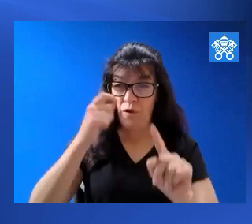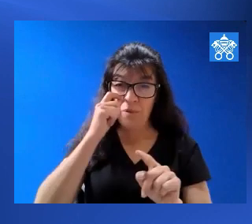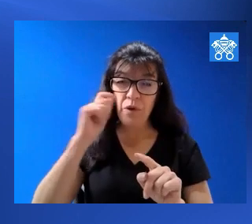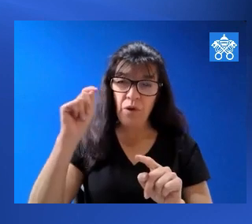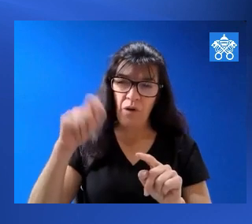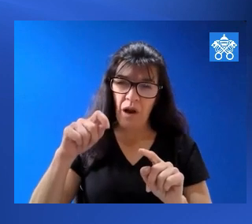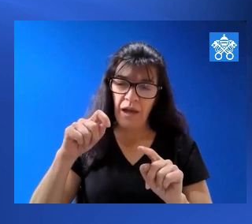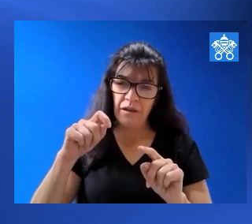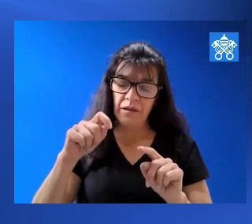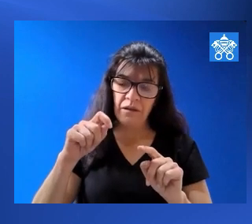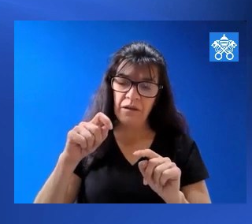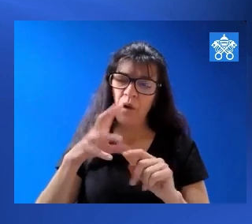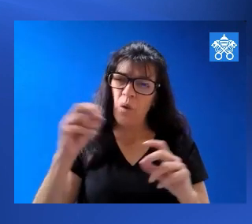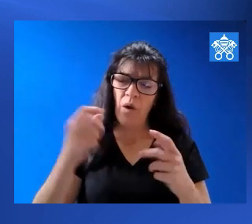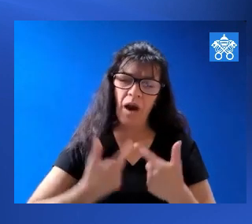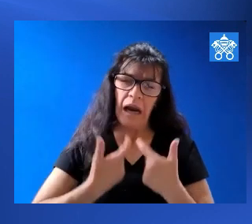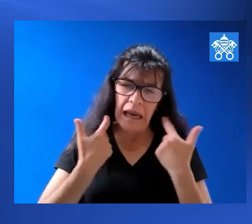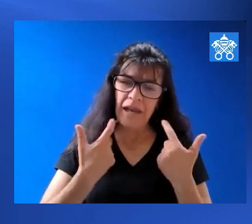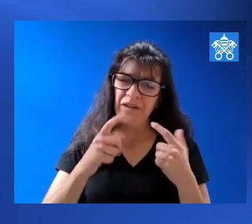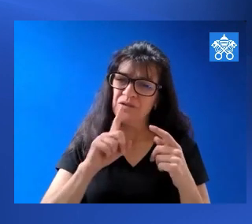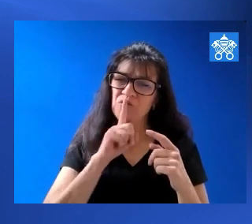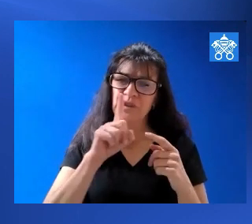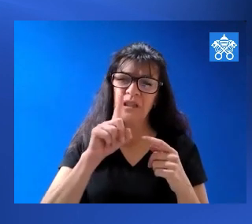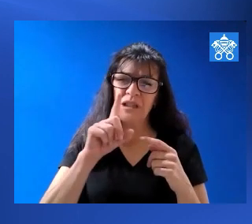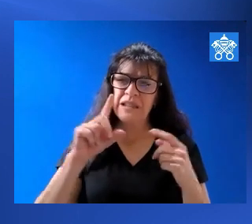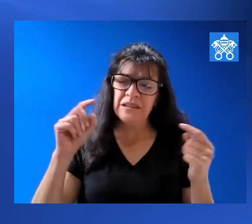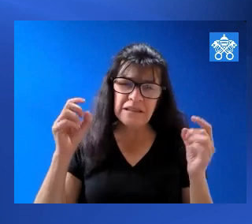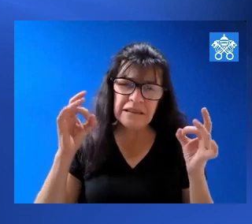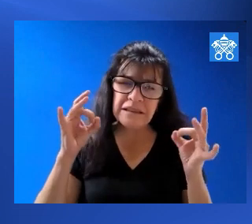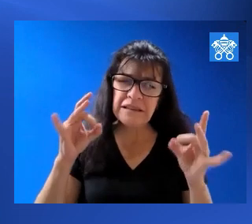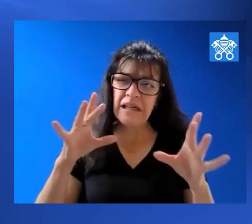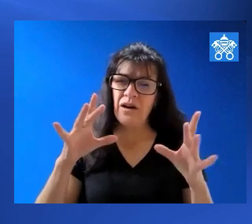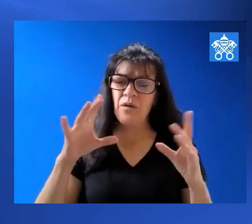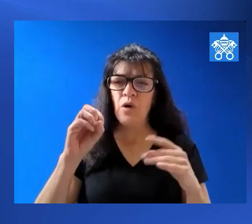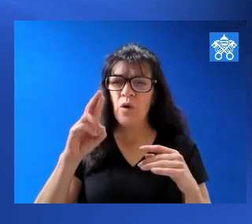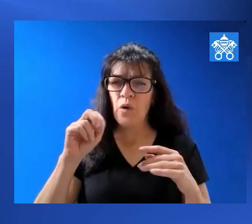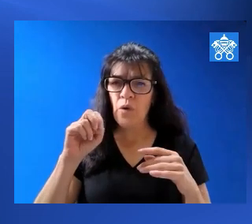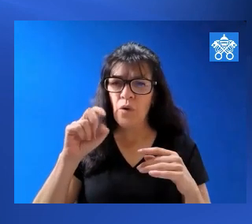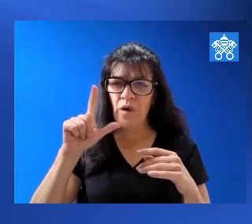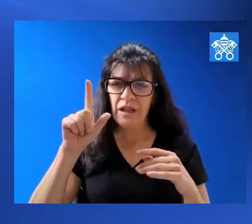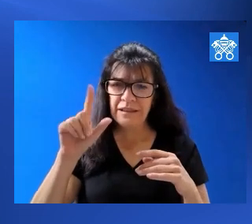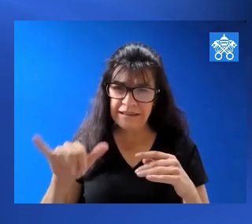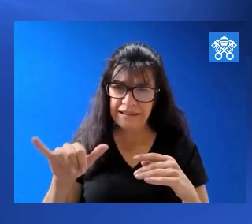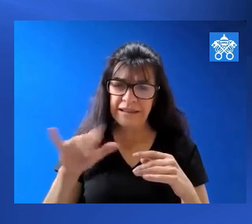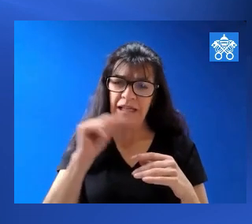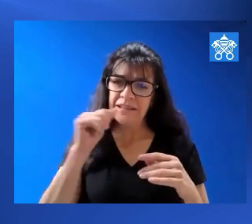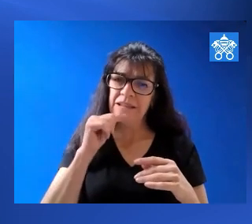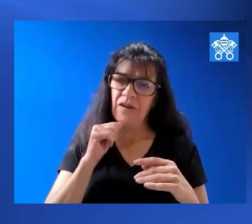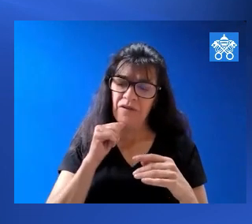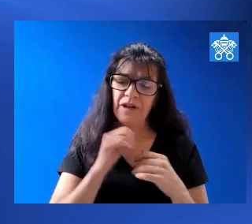and we pray, of course, for all those in Ukraine who are living through such cruelty and suffering.